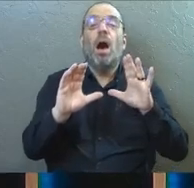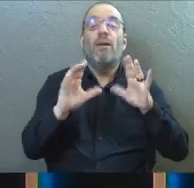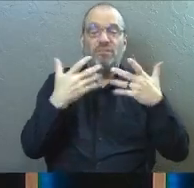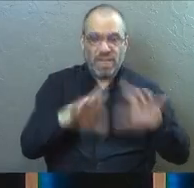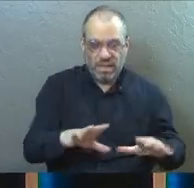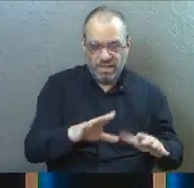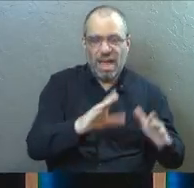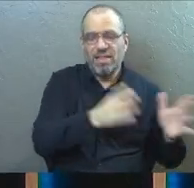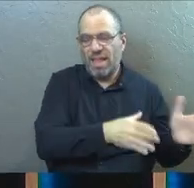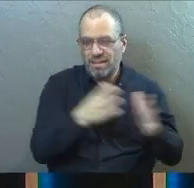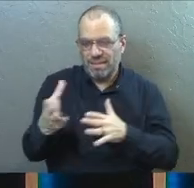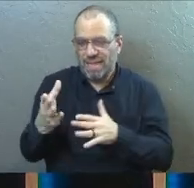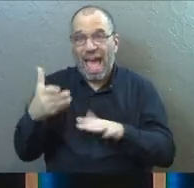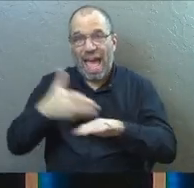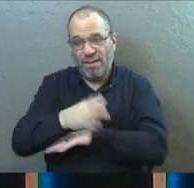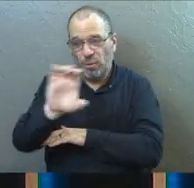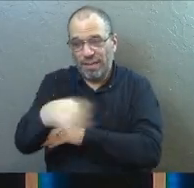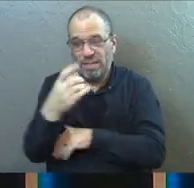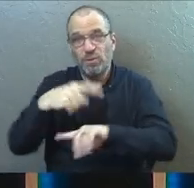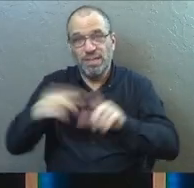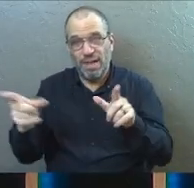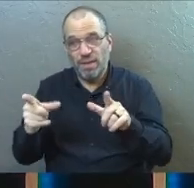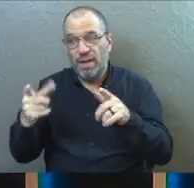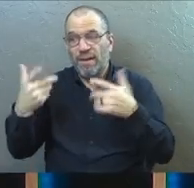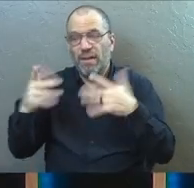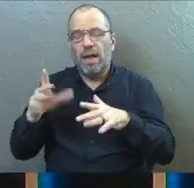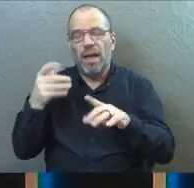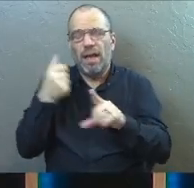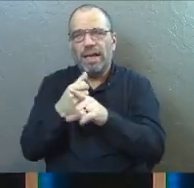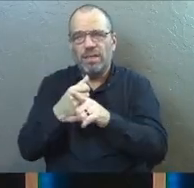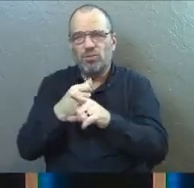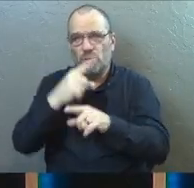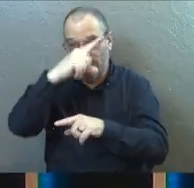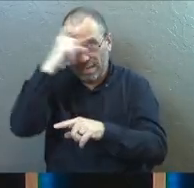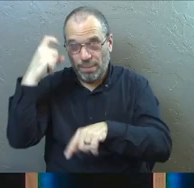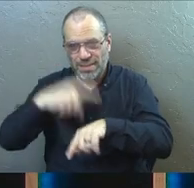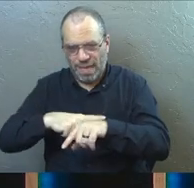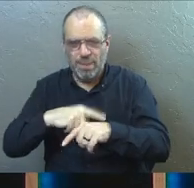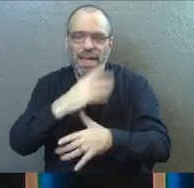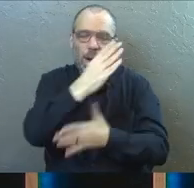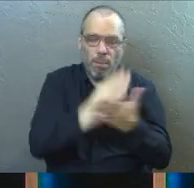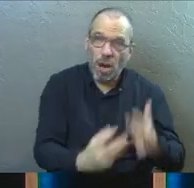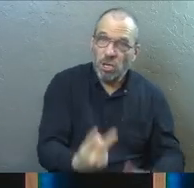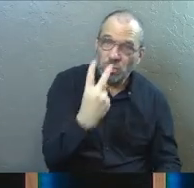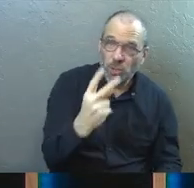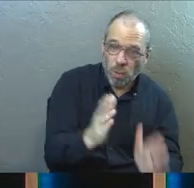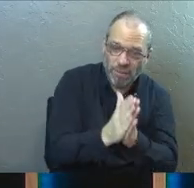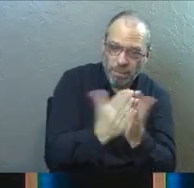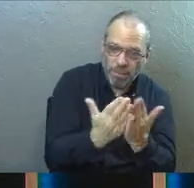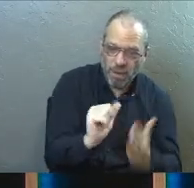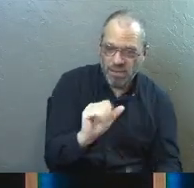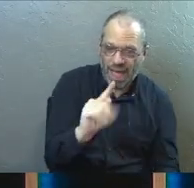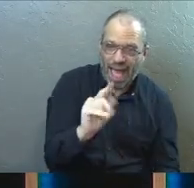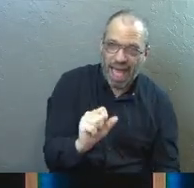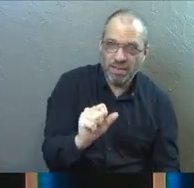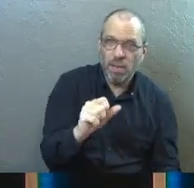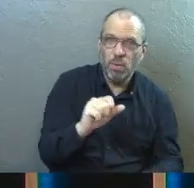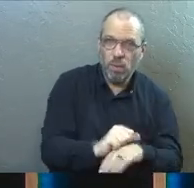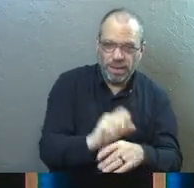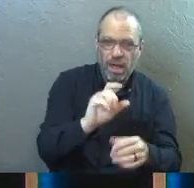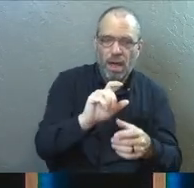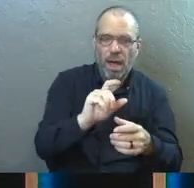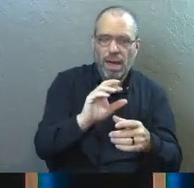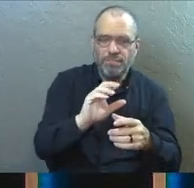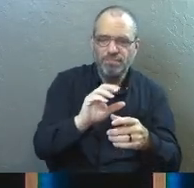We're going to do something different after Easter. And then when we get to the summer, we're going to do part two of Acts. And that's going to pick up with the